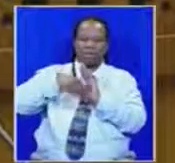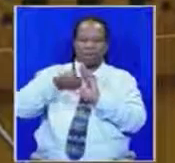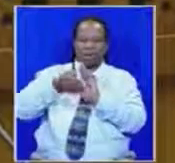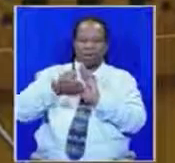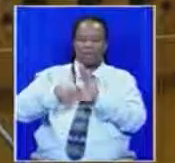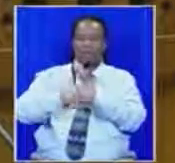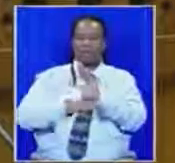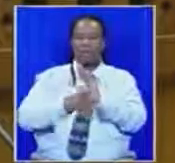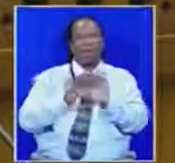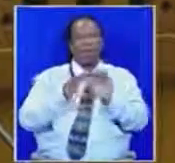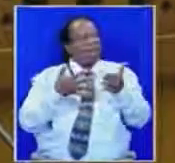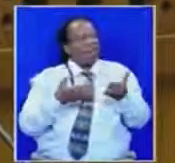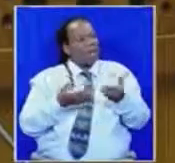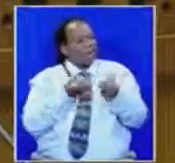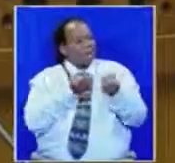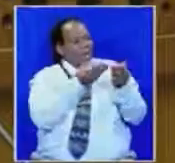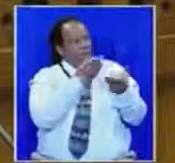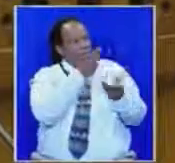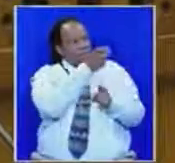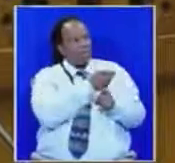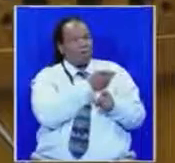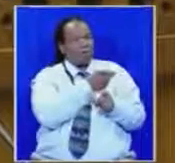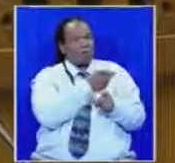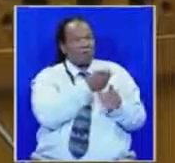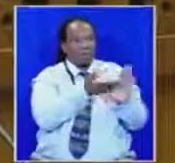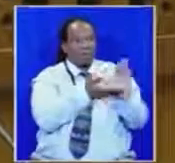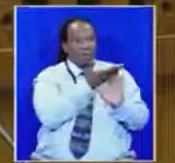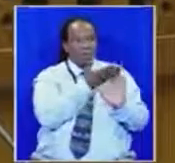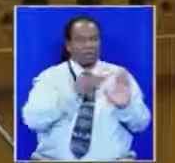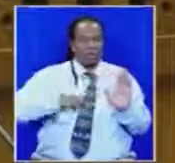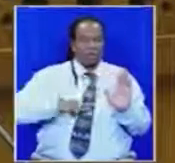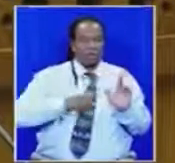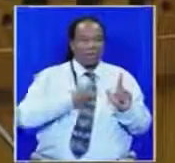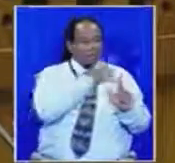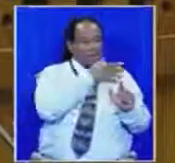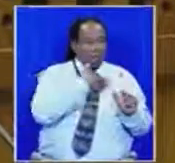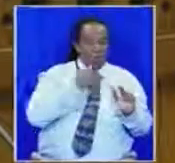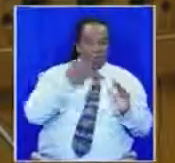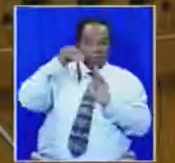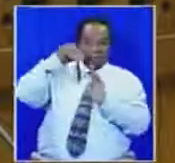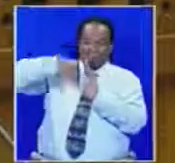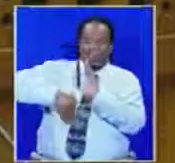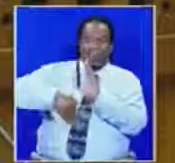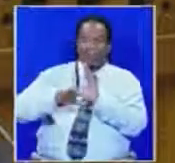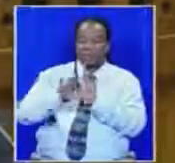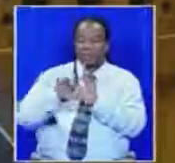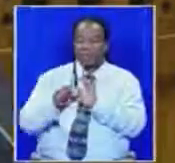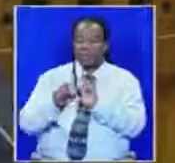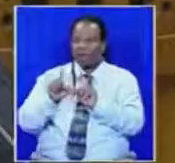this man an increase in his salary. He wants to junk South Africa but wants an increase from the taxpayer.